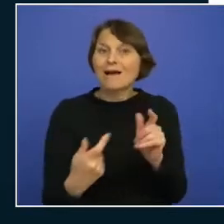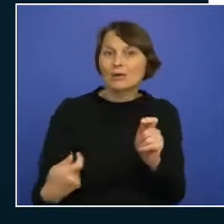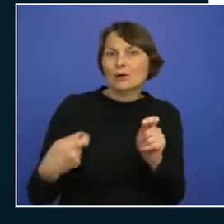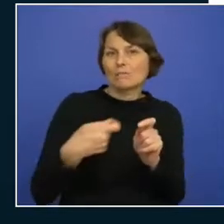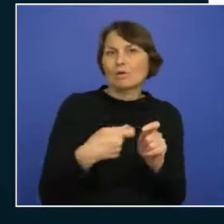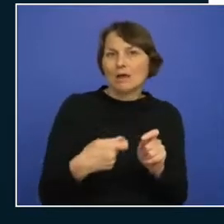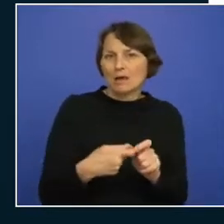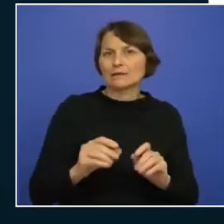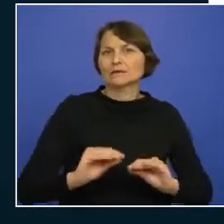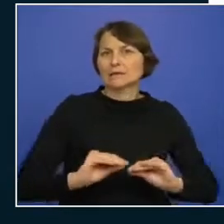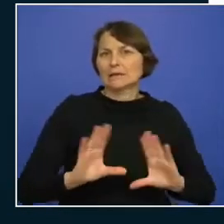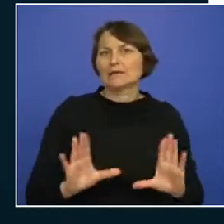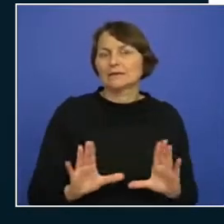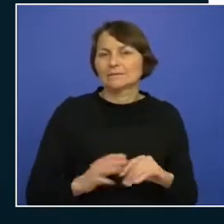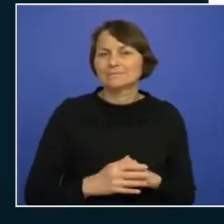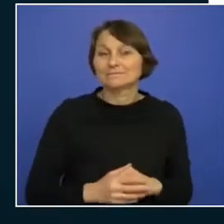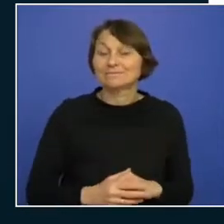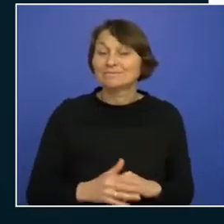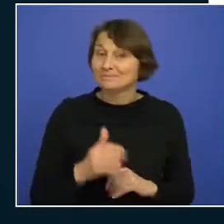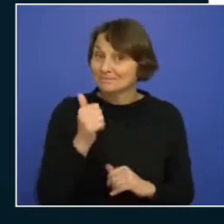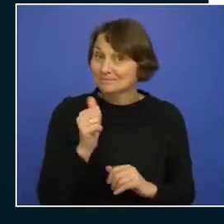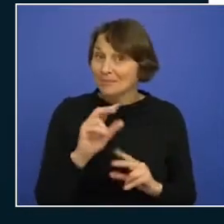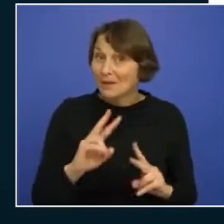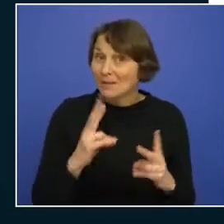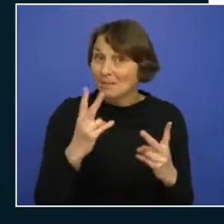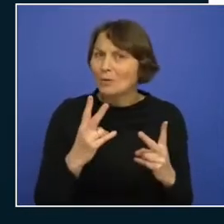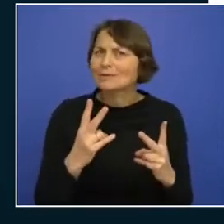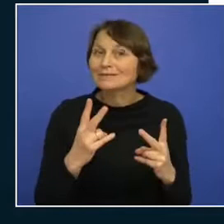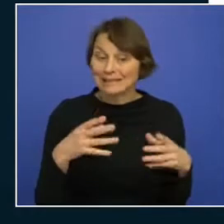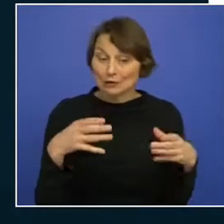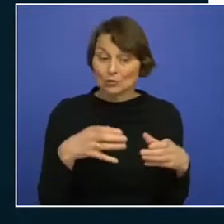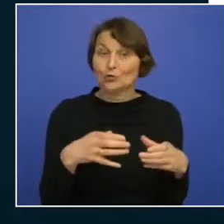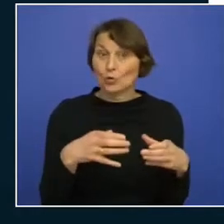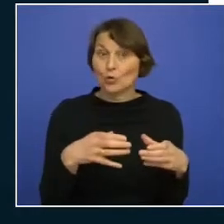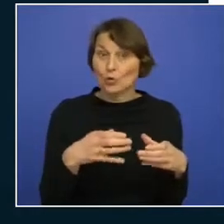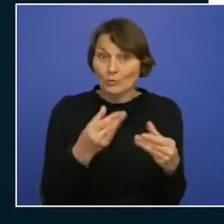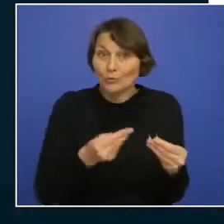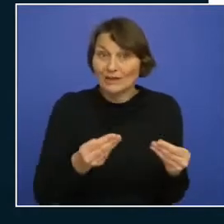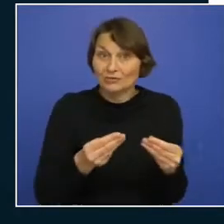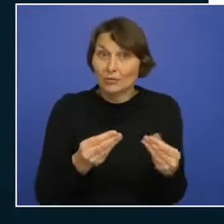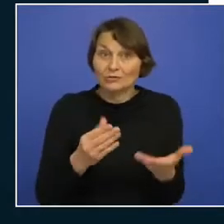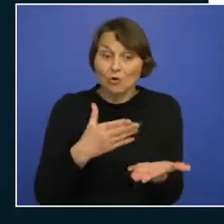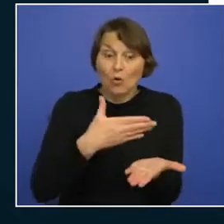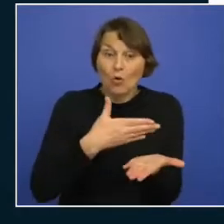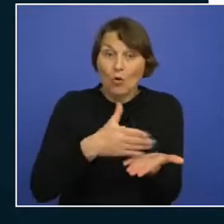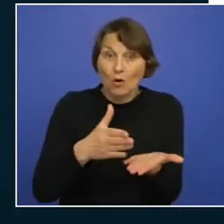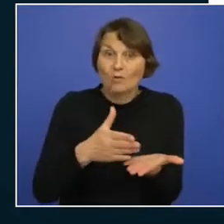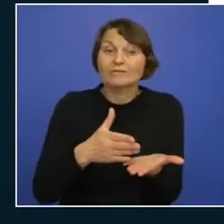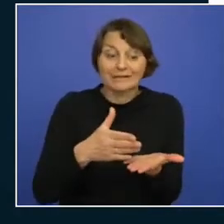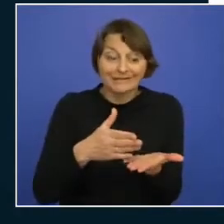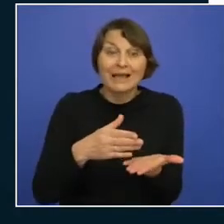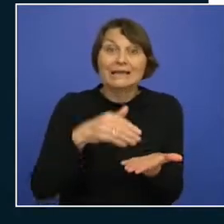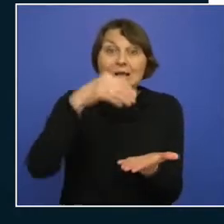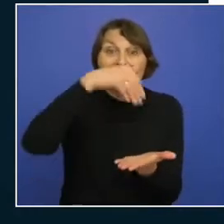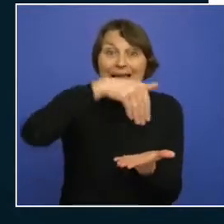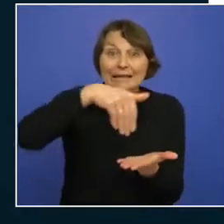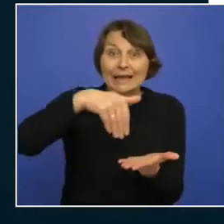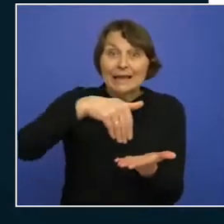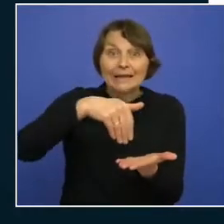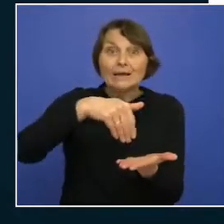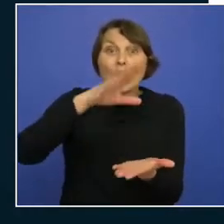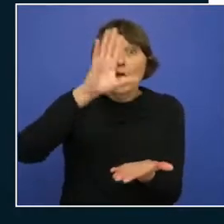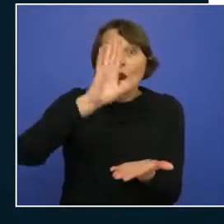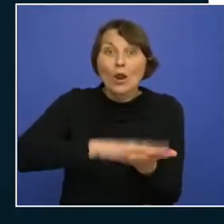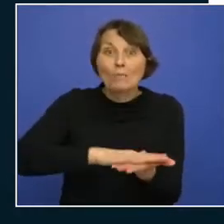good thing to note if you remove a resource group you remove all the resources that are inside that group so beware when you